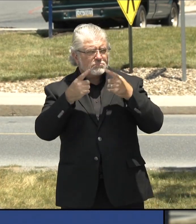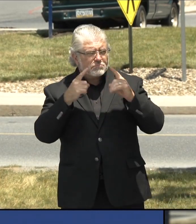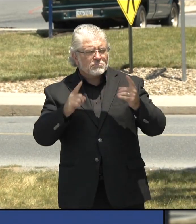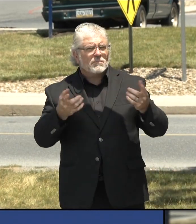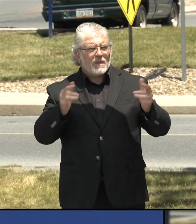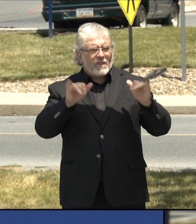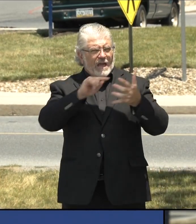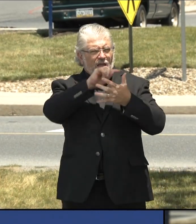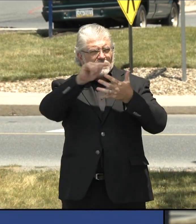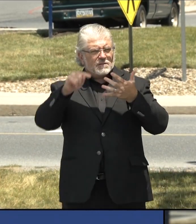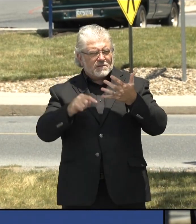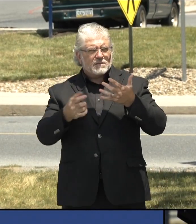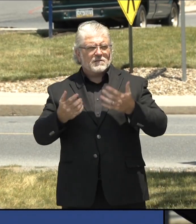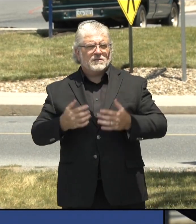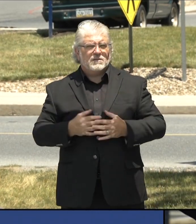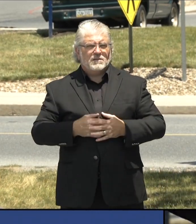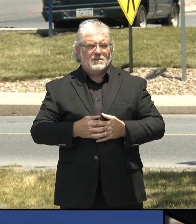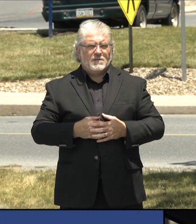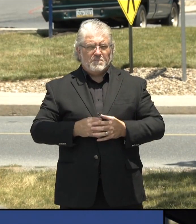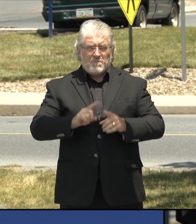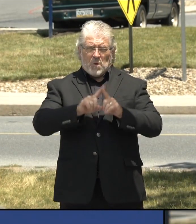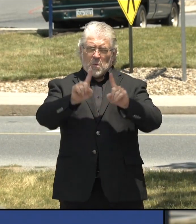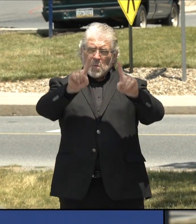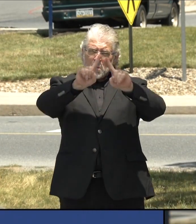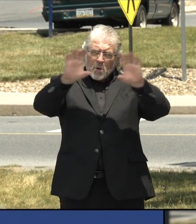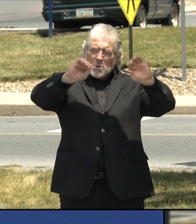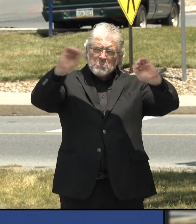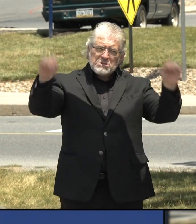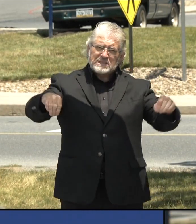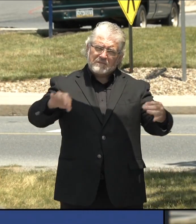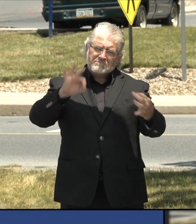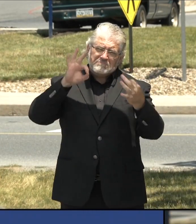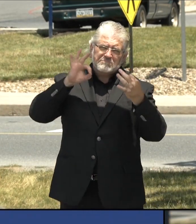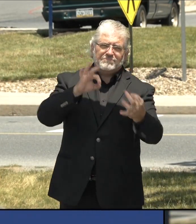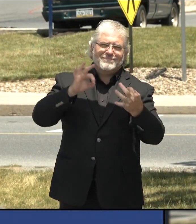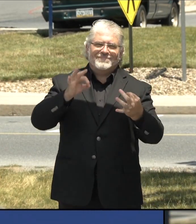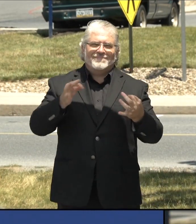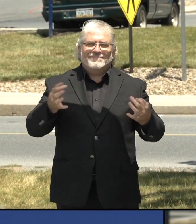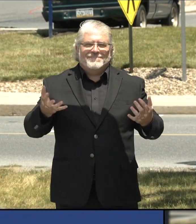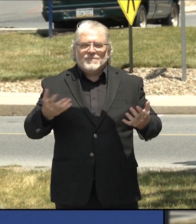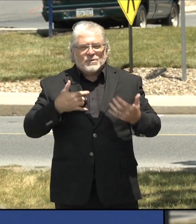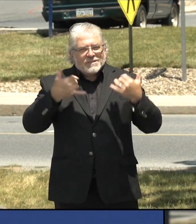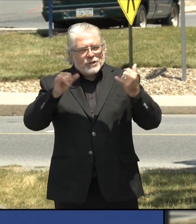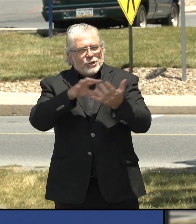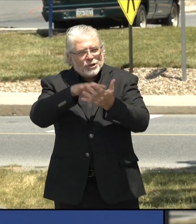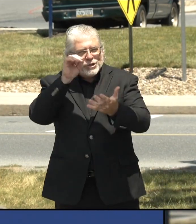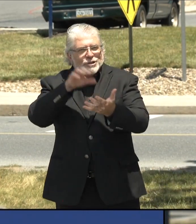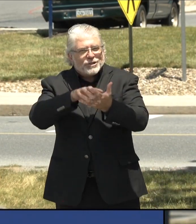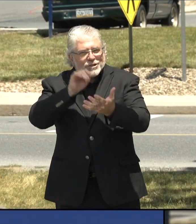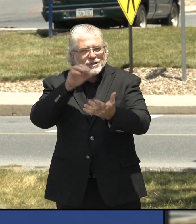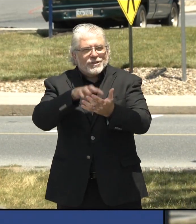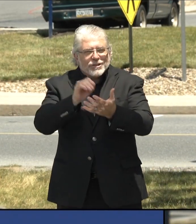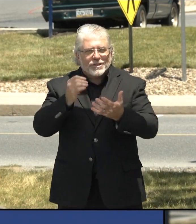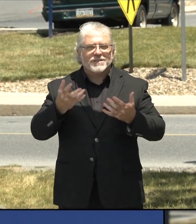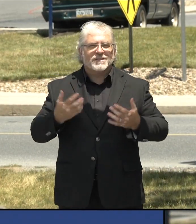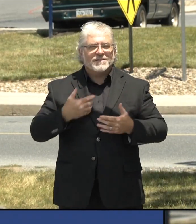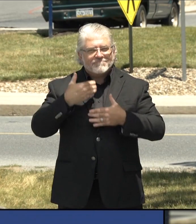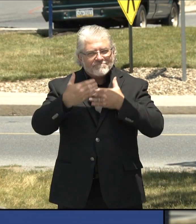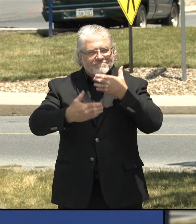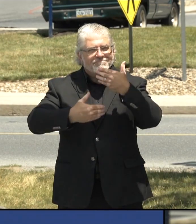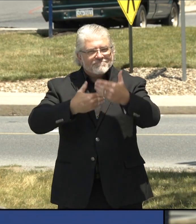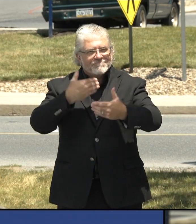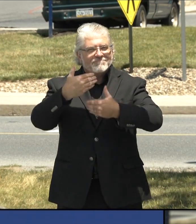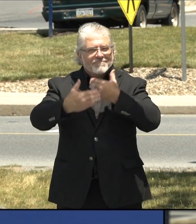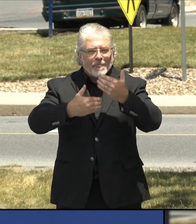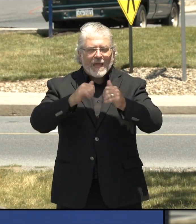very little in the way of certainty. I think we've learned more from medical point of view about what we can do to treat people with this disease.